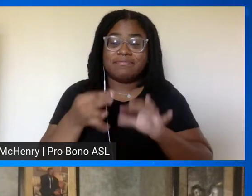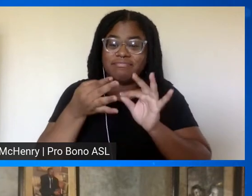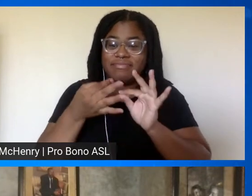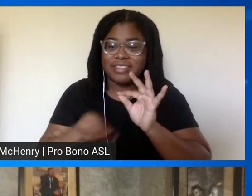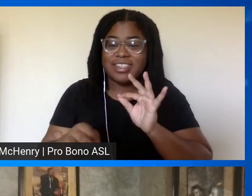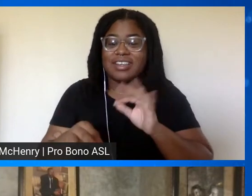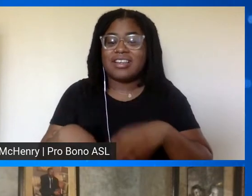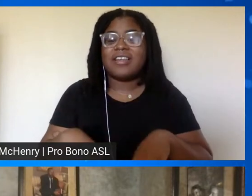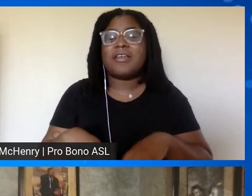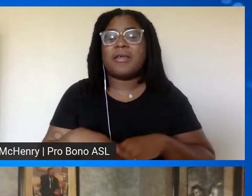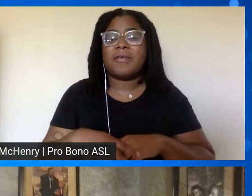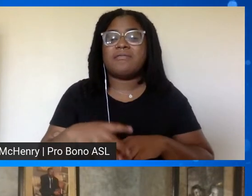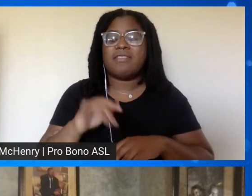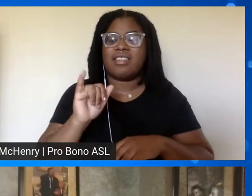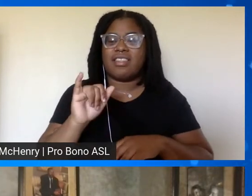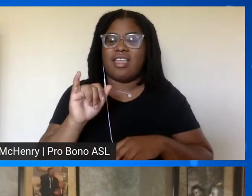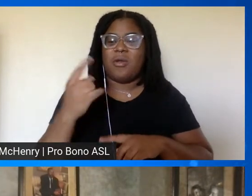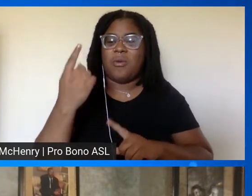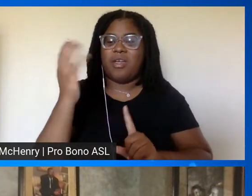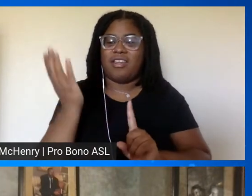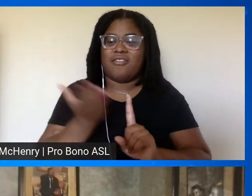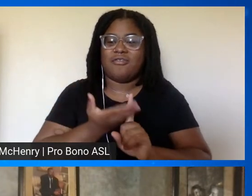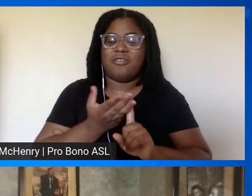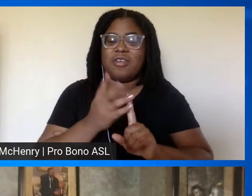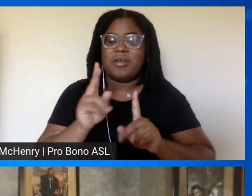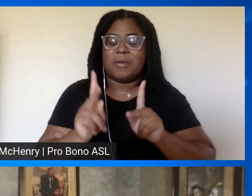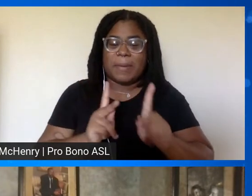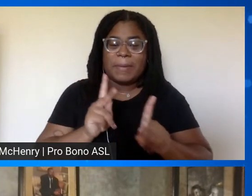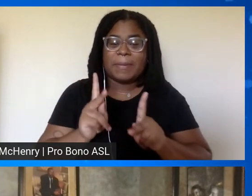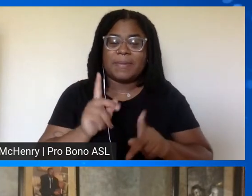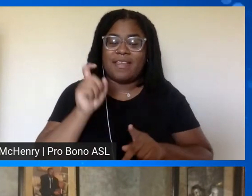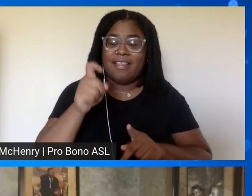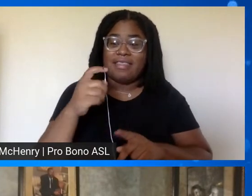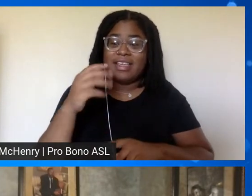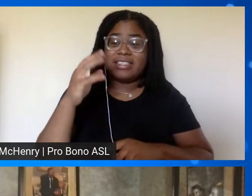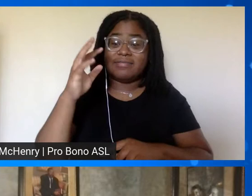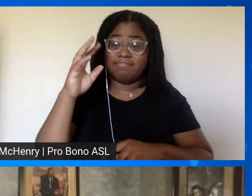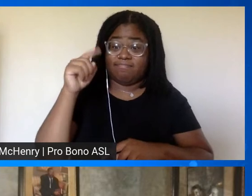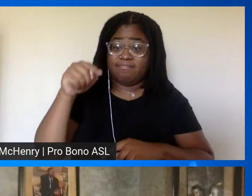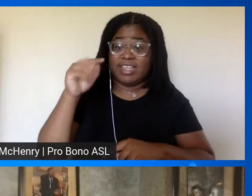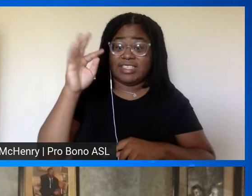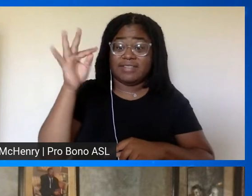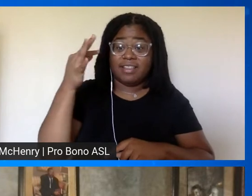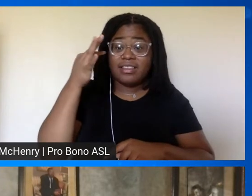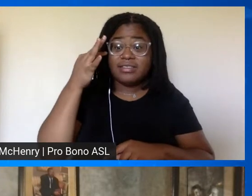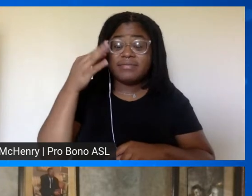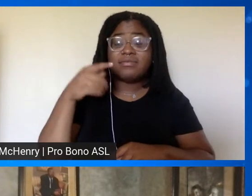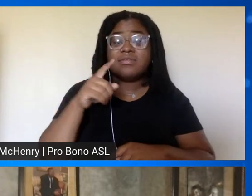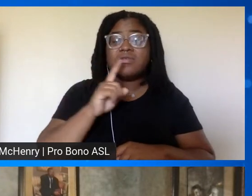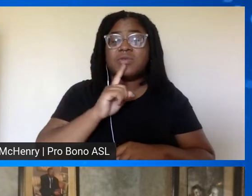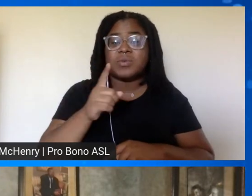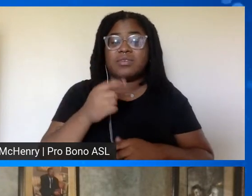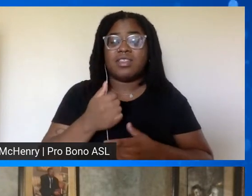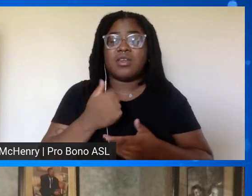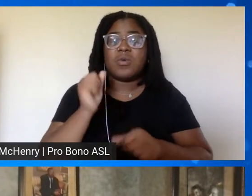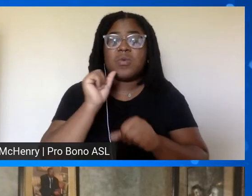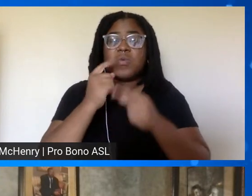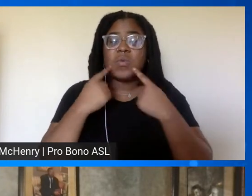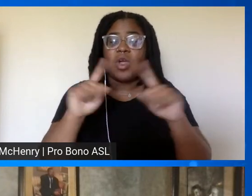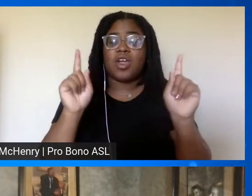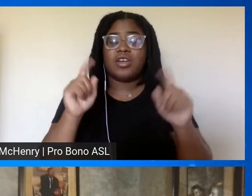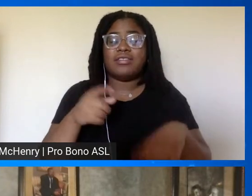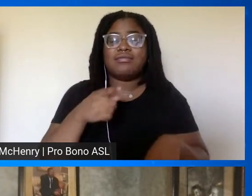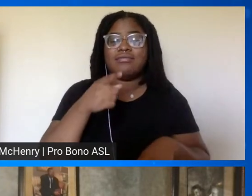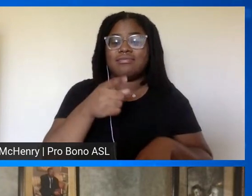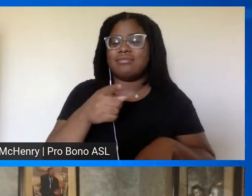convinced me one of the people that convinced me with mrs corrett scott king that this philosophy really works didn't he he told like a course